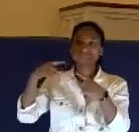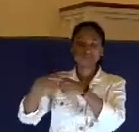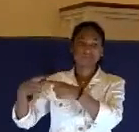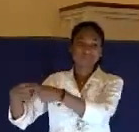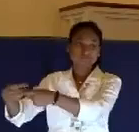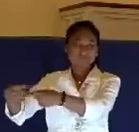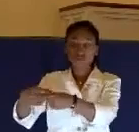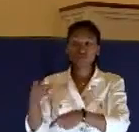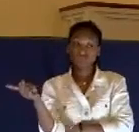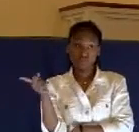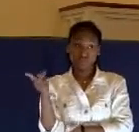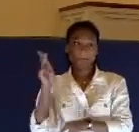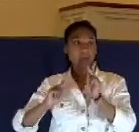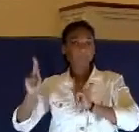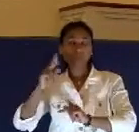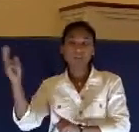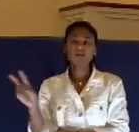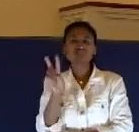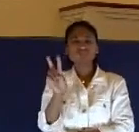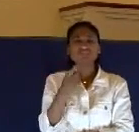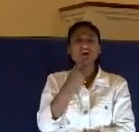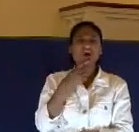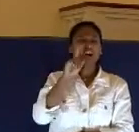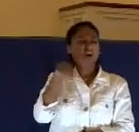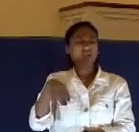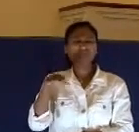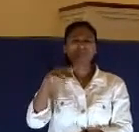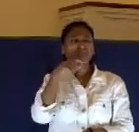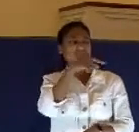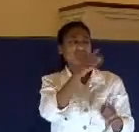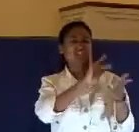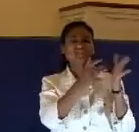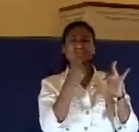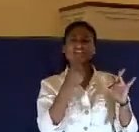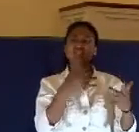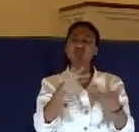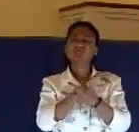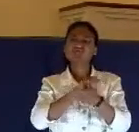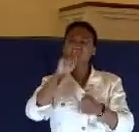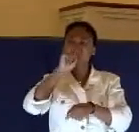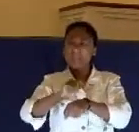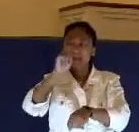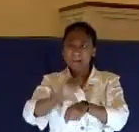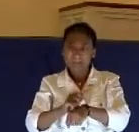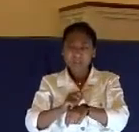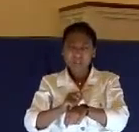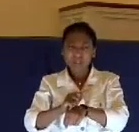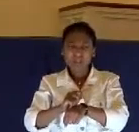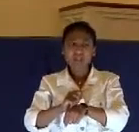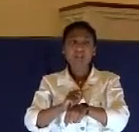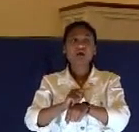that came forward and said, he said, you know, destroy this temple. But even then, there was